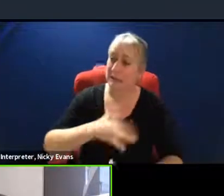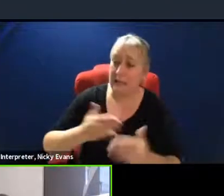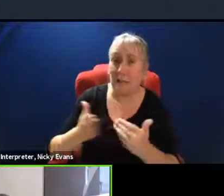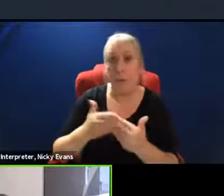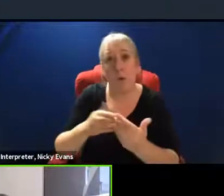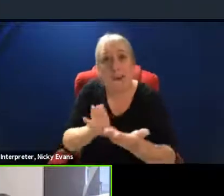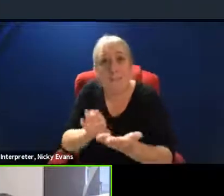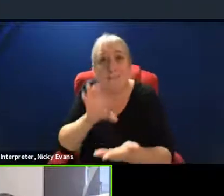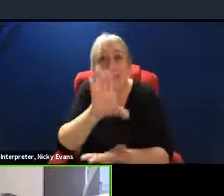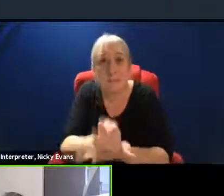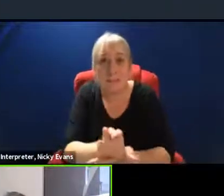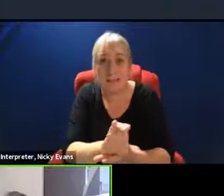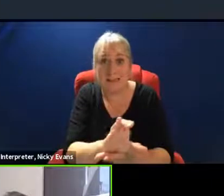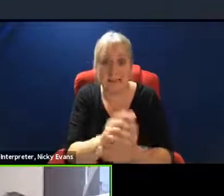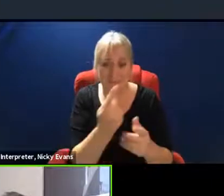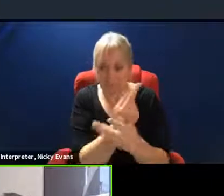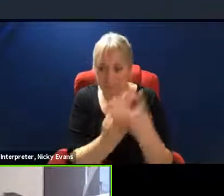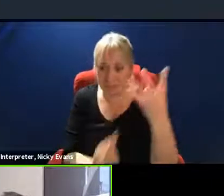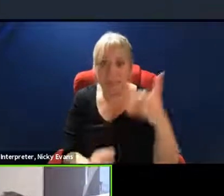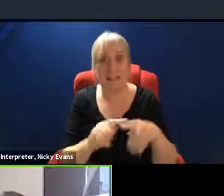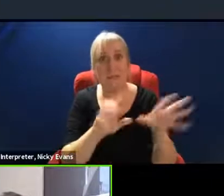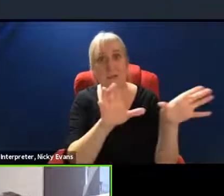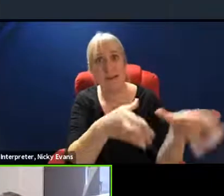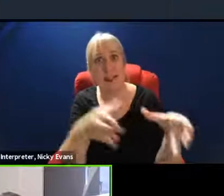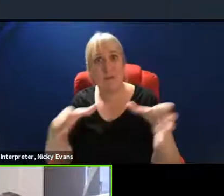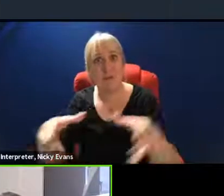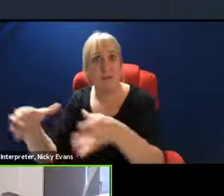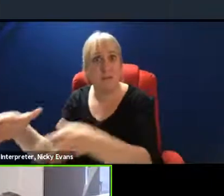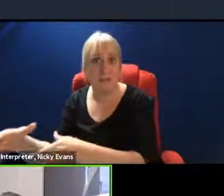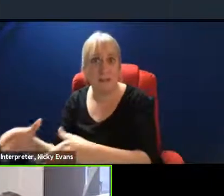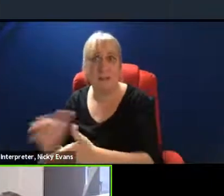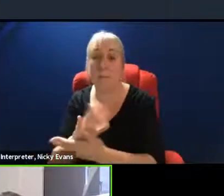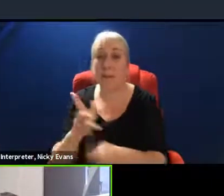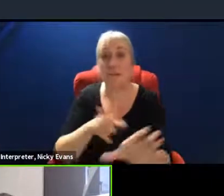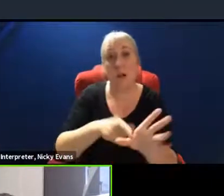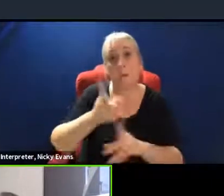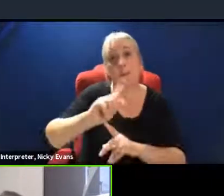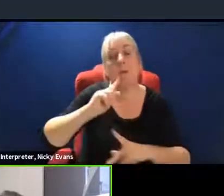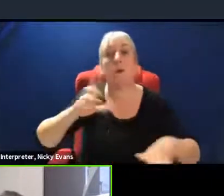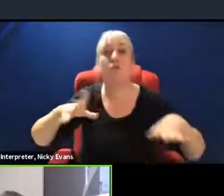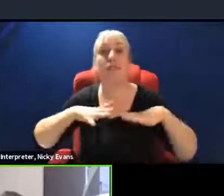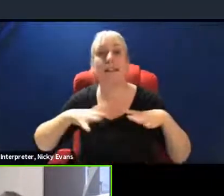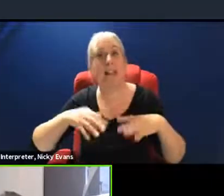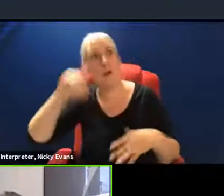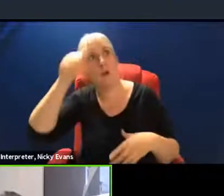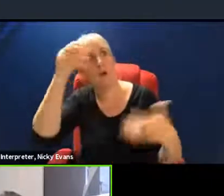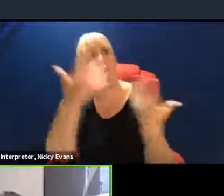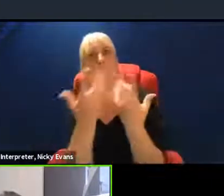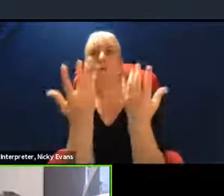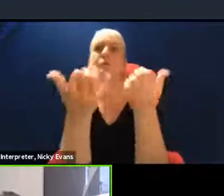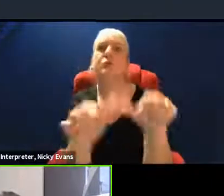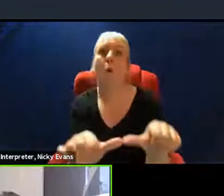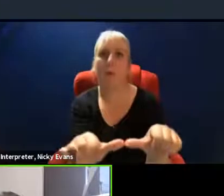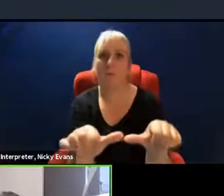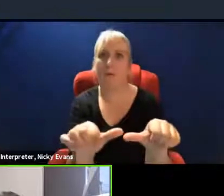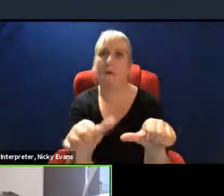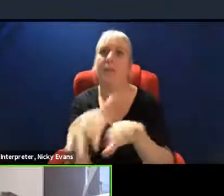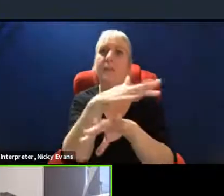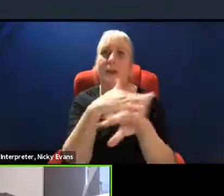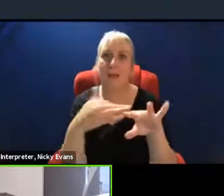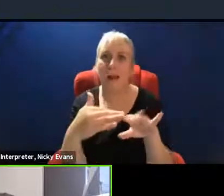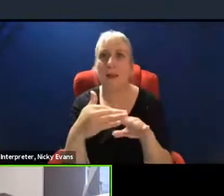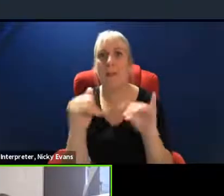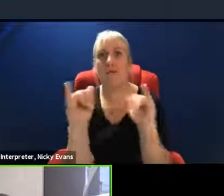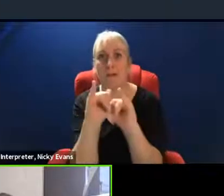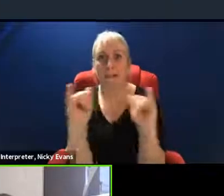that young people are equipped to play their part in solving the climate crisis. In a huge expansion of public sector jobs